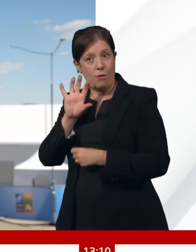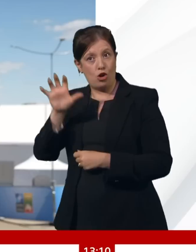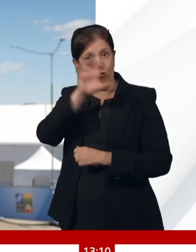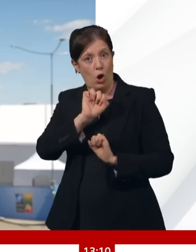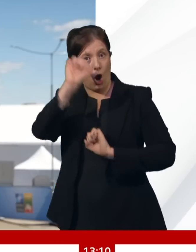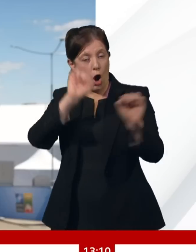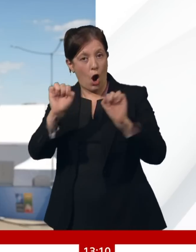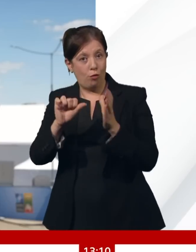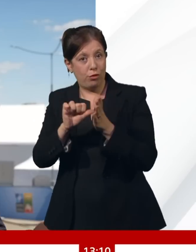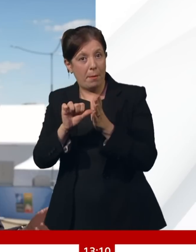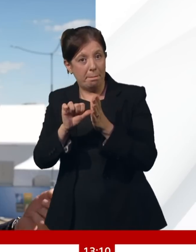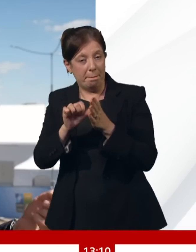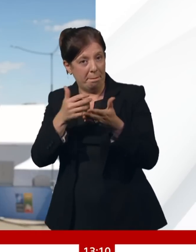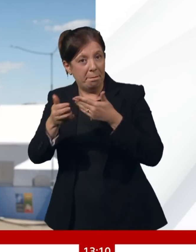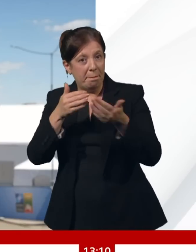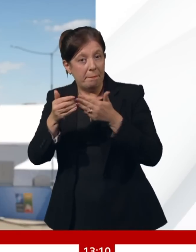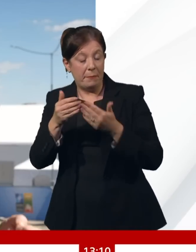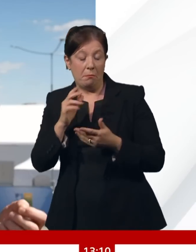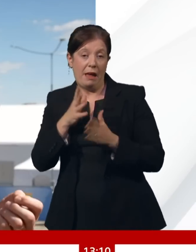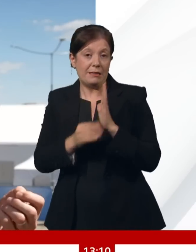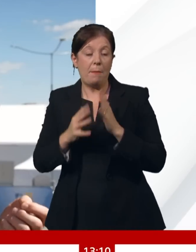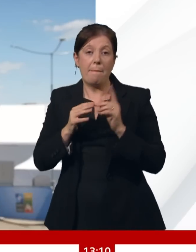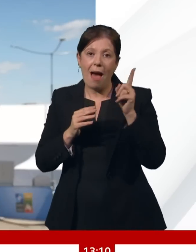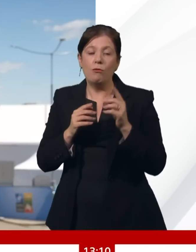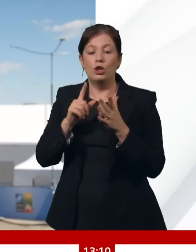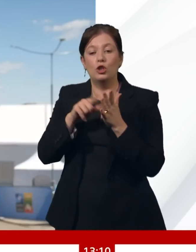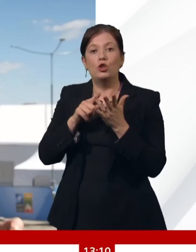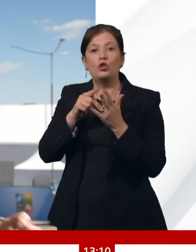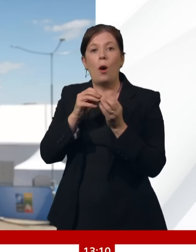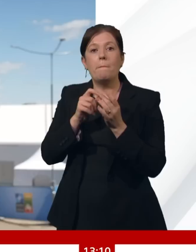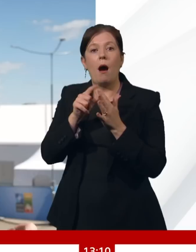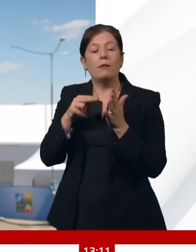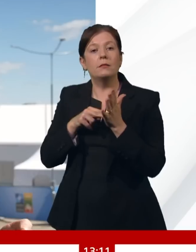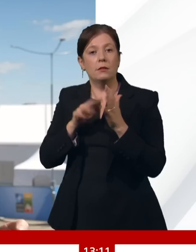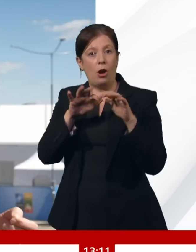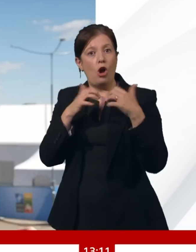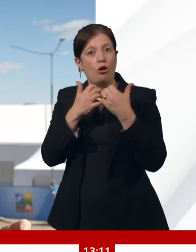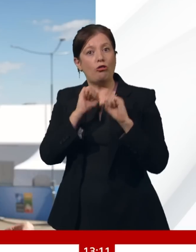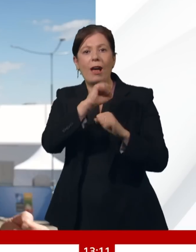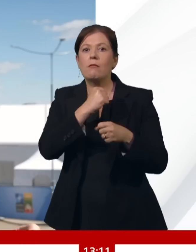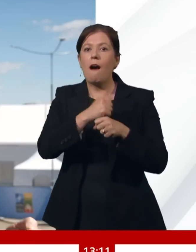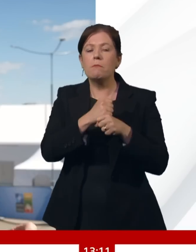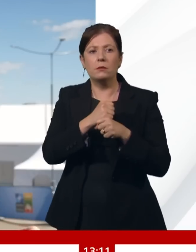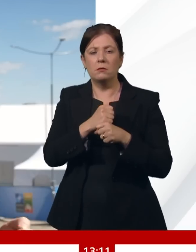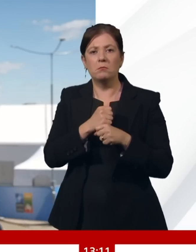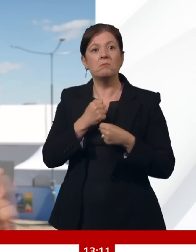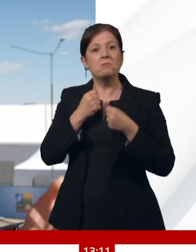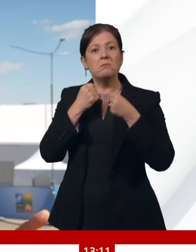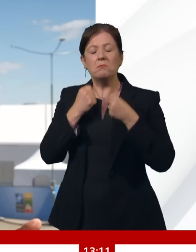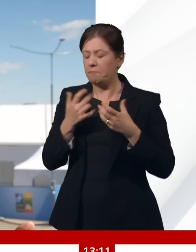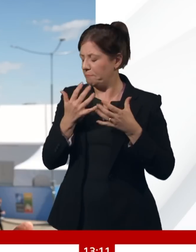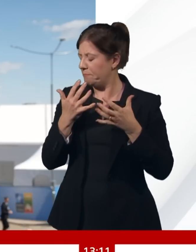countries, particularly the United States, where Joe Biden is facing a pretty tough Congress that does not want to give Ukraine a bilateral,